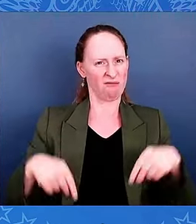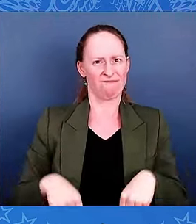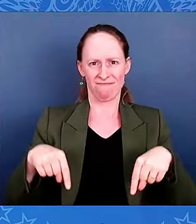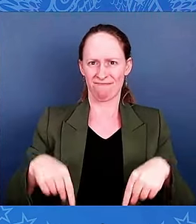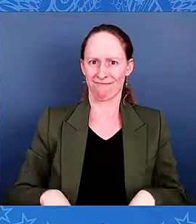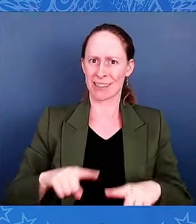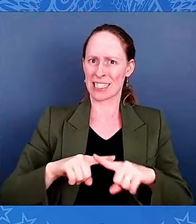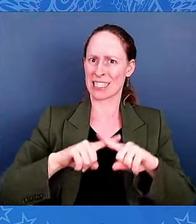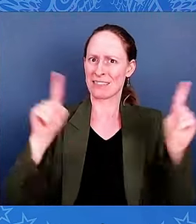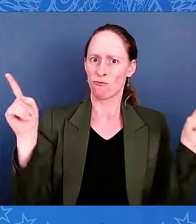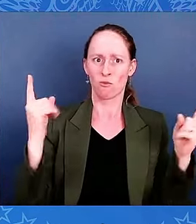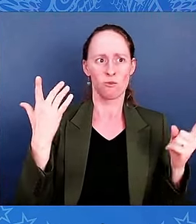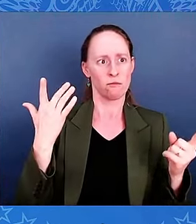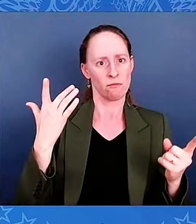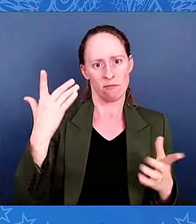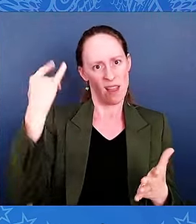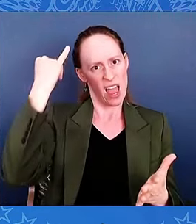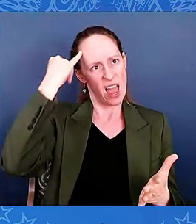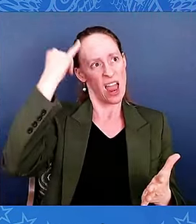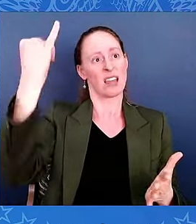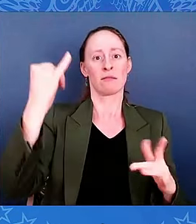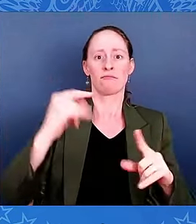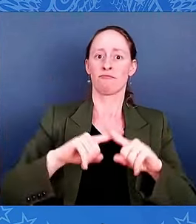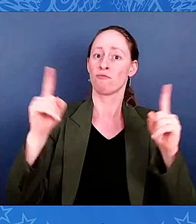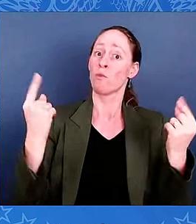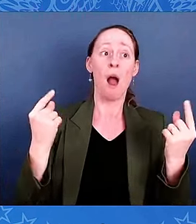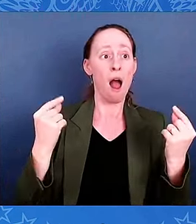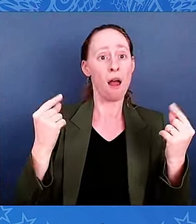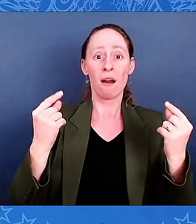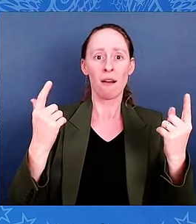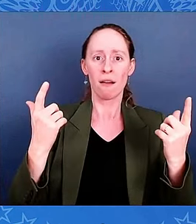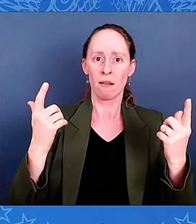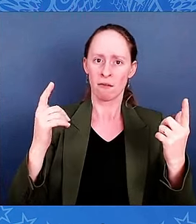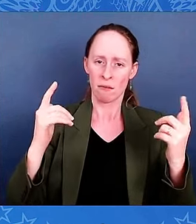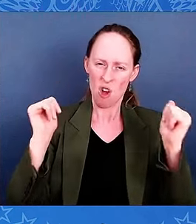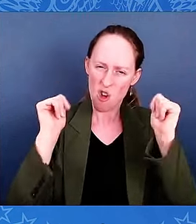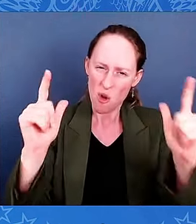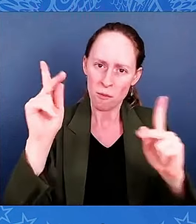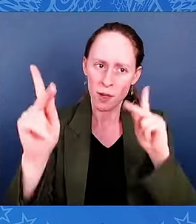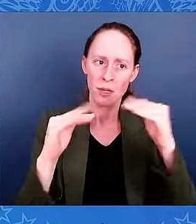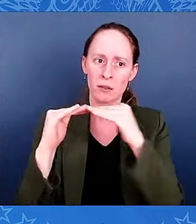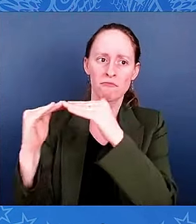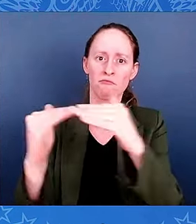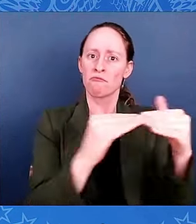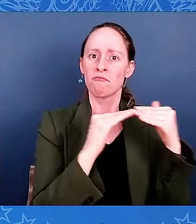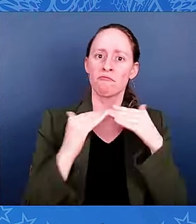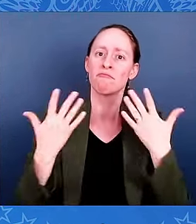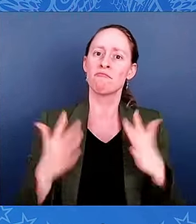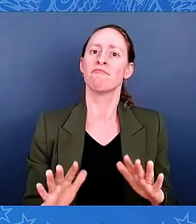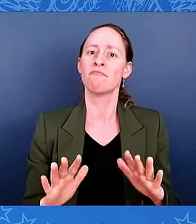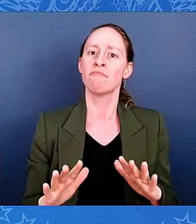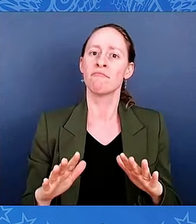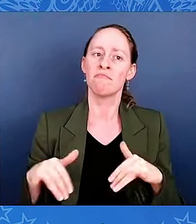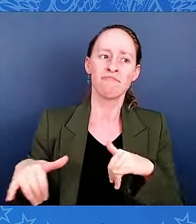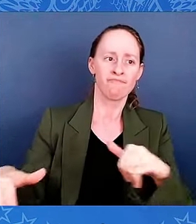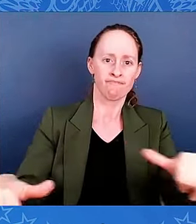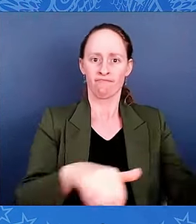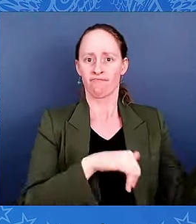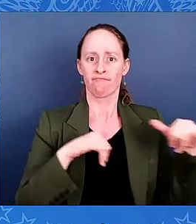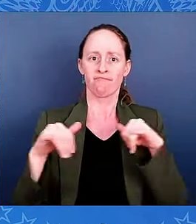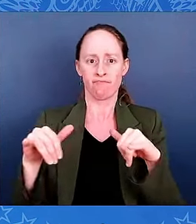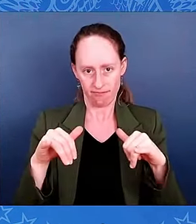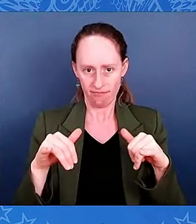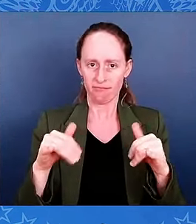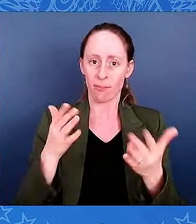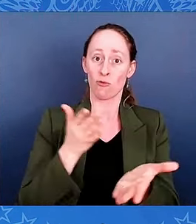deserved to be treated equally throughout their lives. We haven't always lived up to that. But like George and Philip, we've never walked